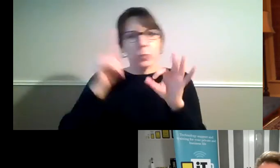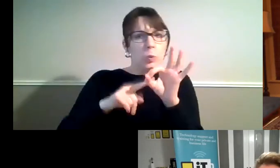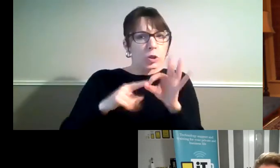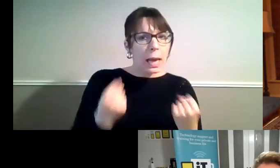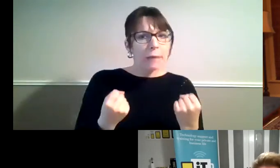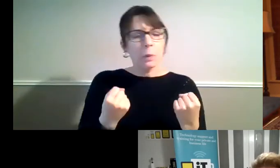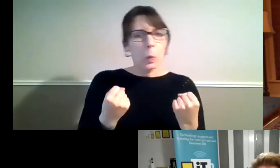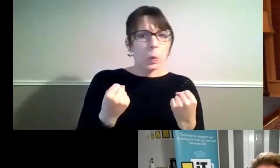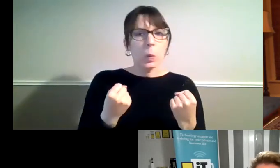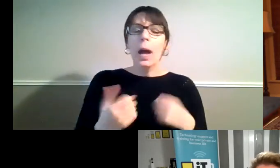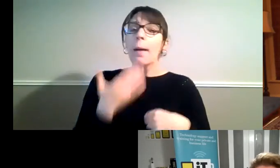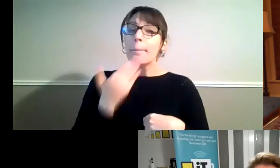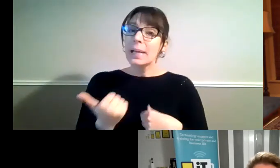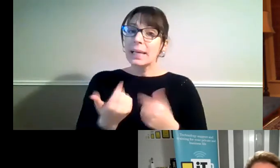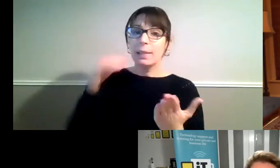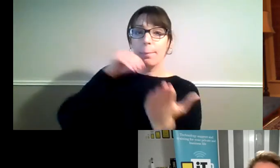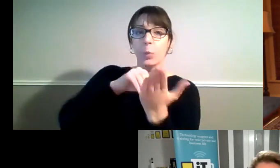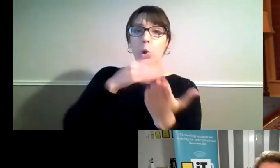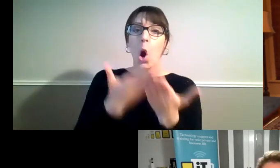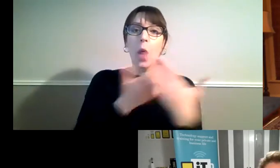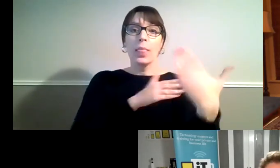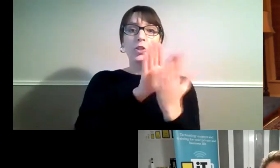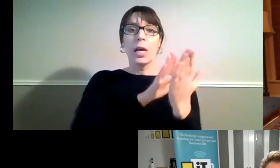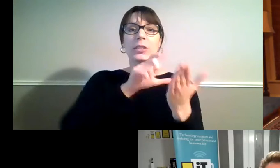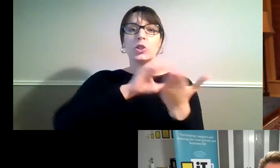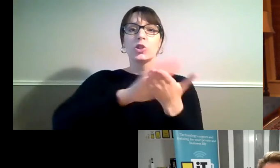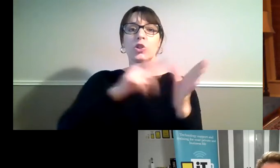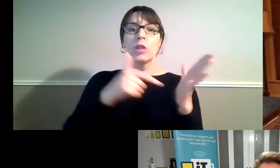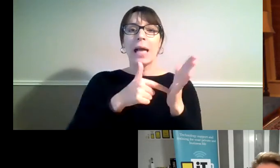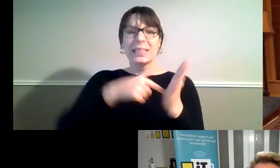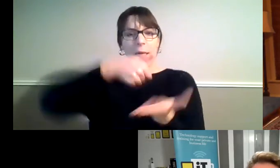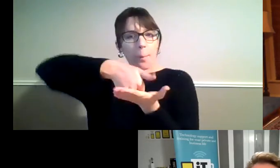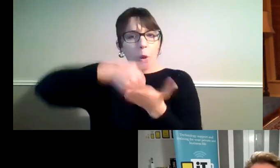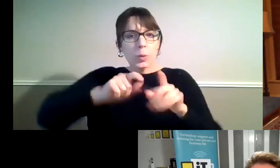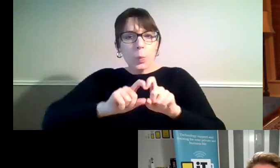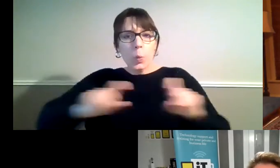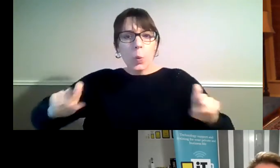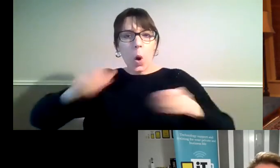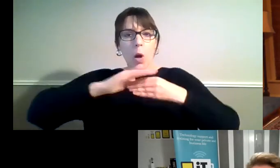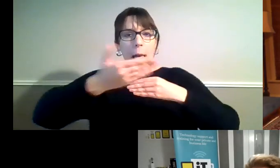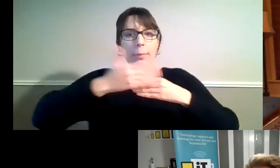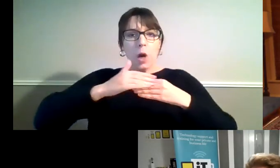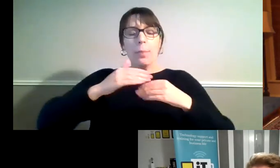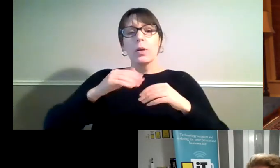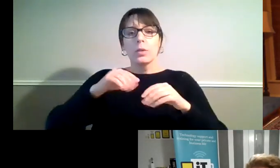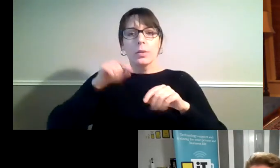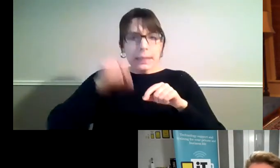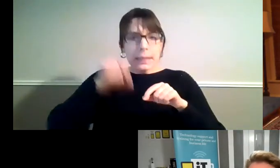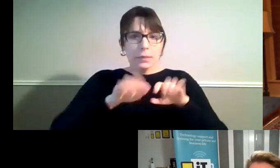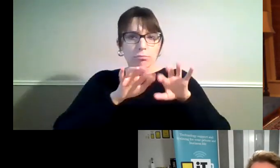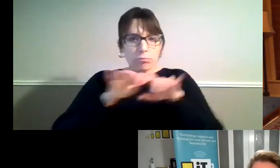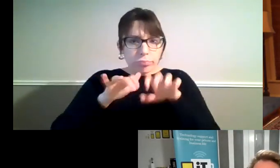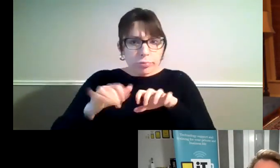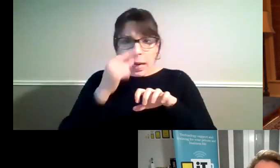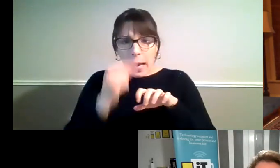please add it to the chat. There is a chat feature at the bottom of the screen on the computer and at the top right on a